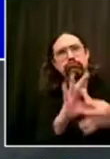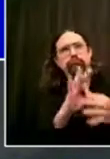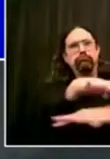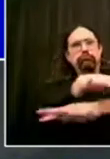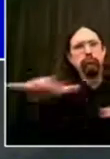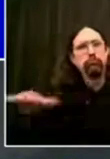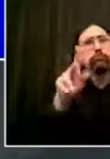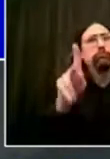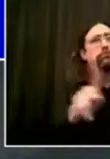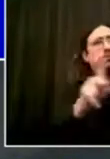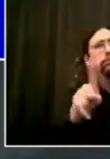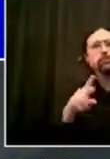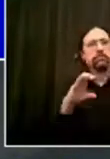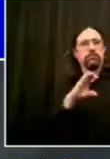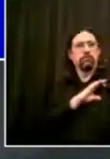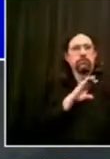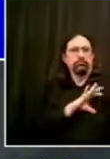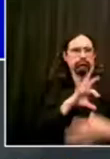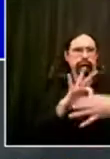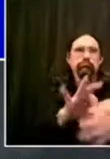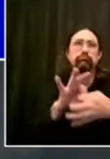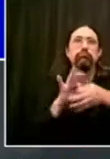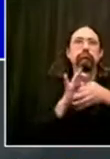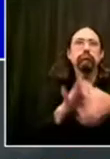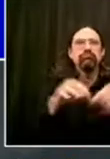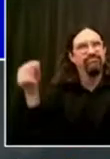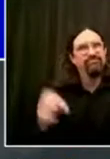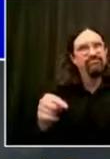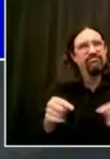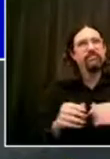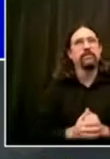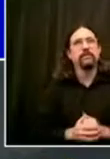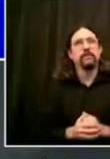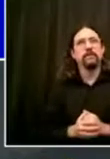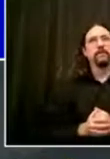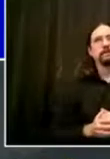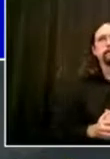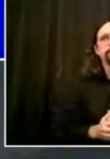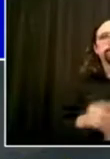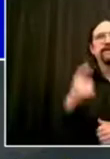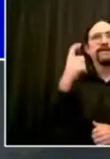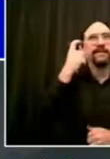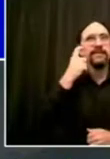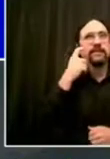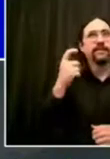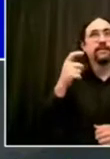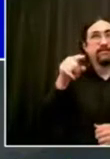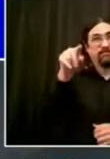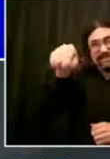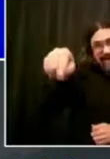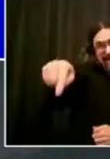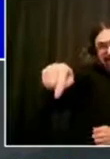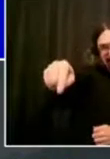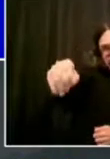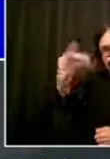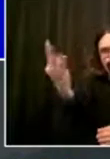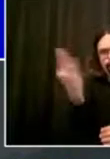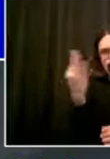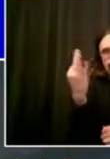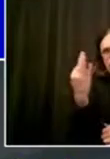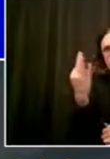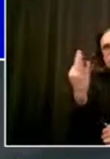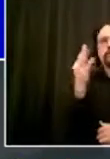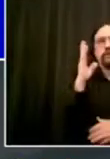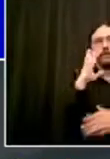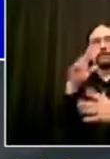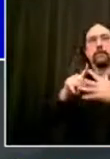Friday, the Central Brooklyn Violence Prevention Plan goes into effect. This plan has a